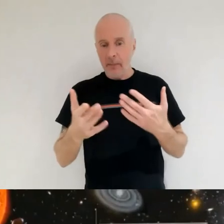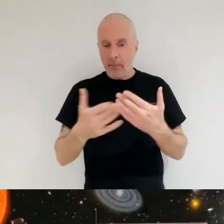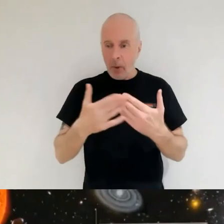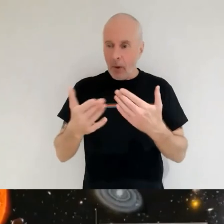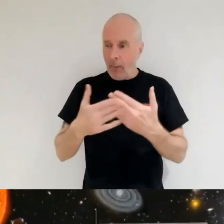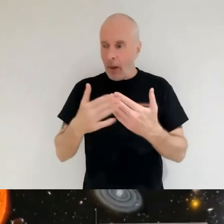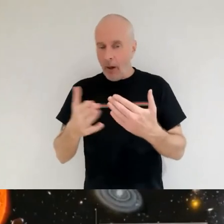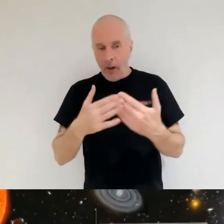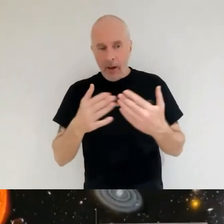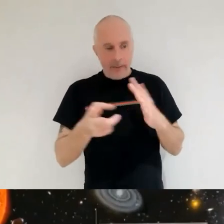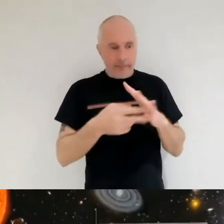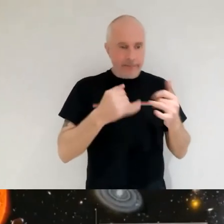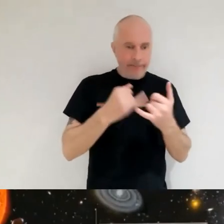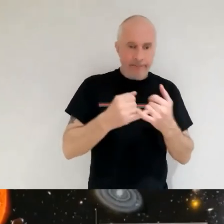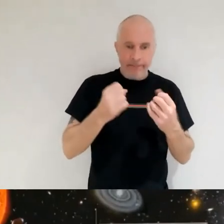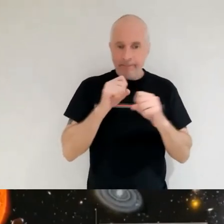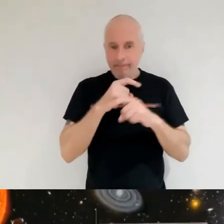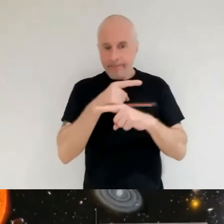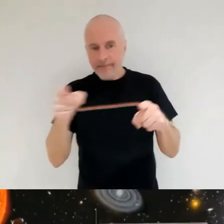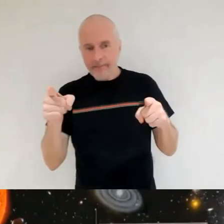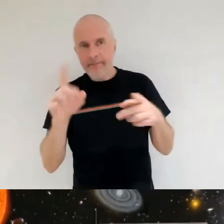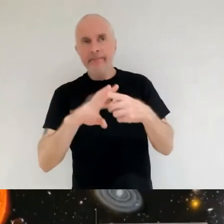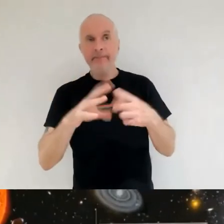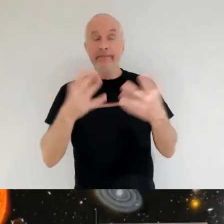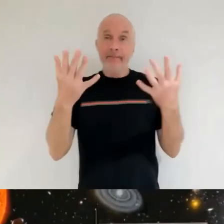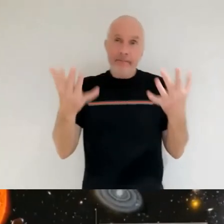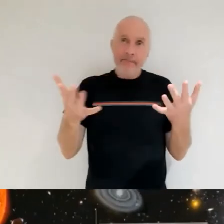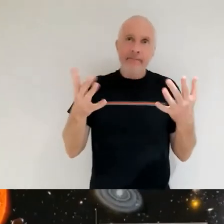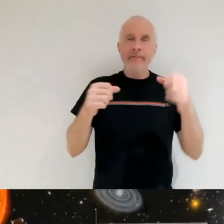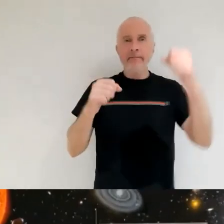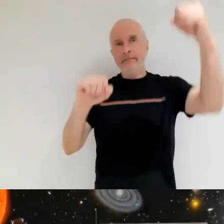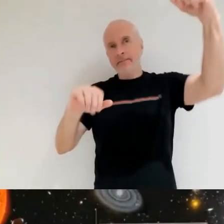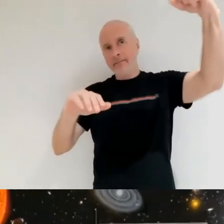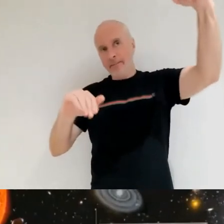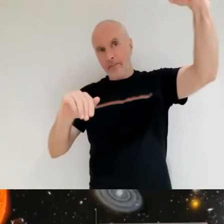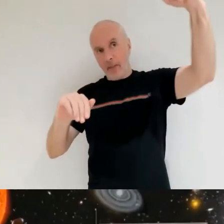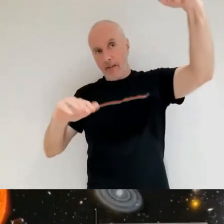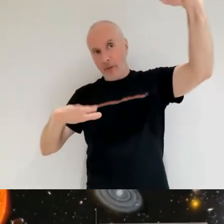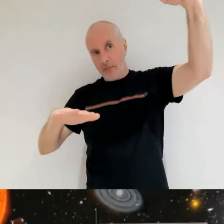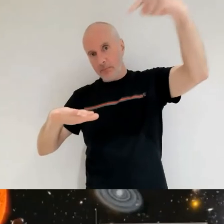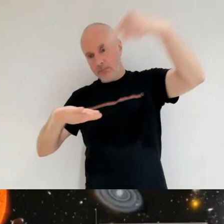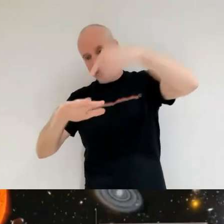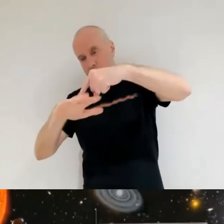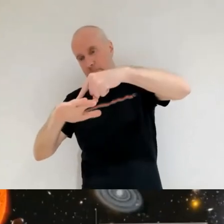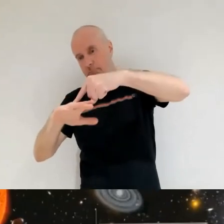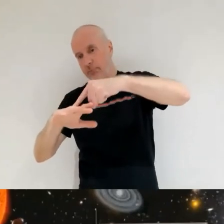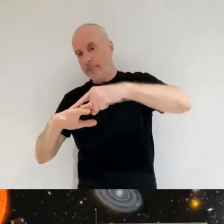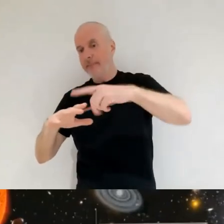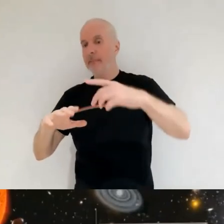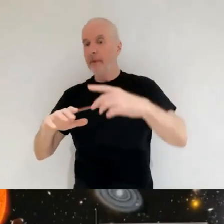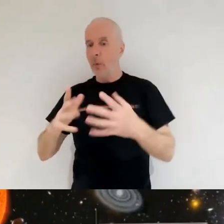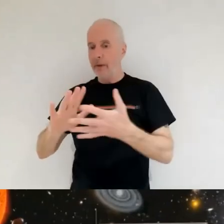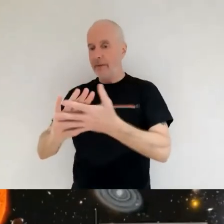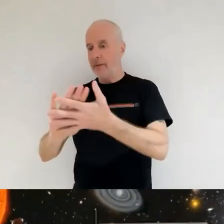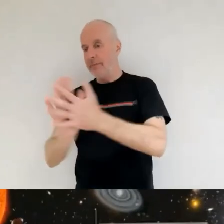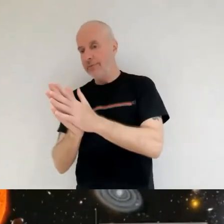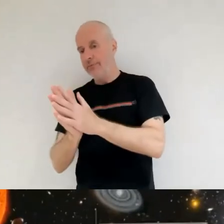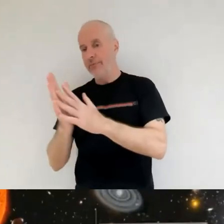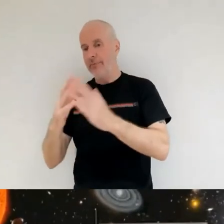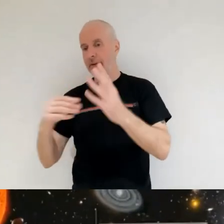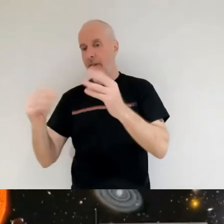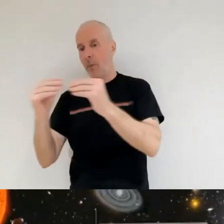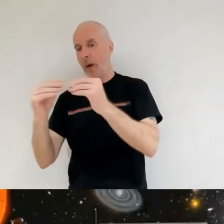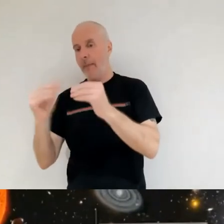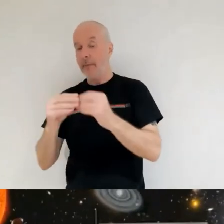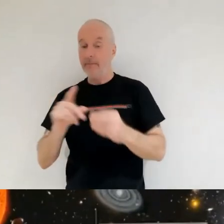and here we're seeing the effect of it it directly impacted how the engineers and scientists have to go about deploying the web